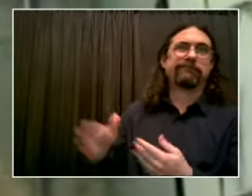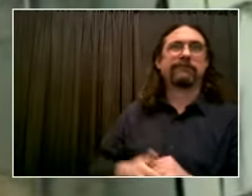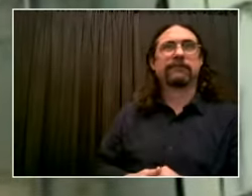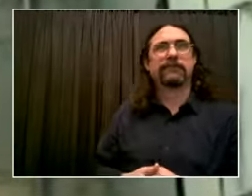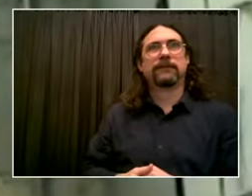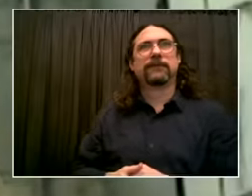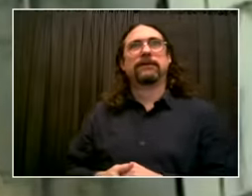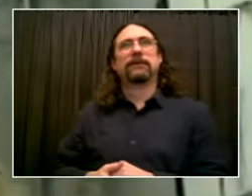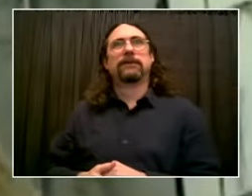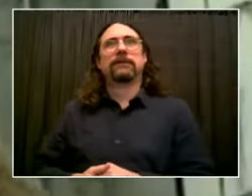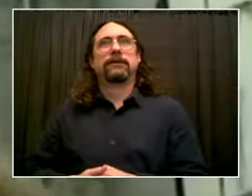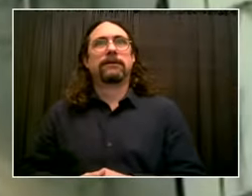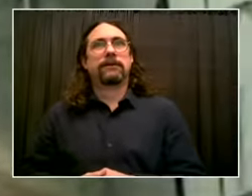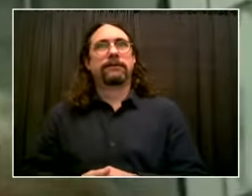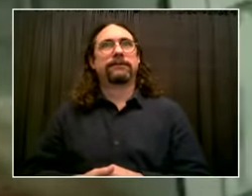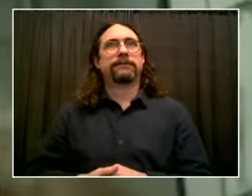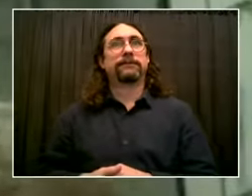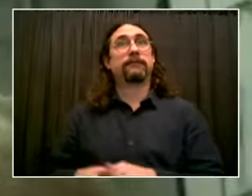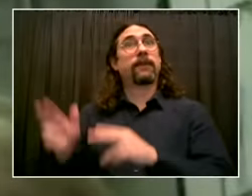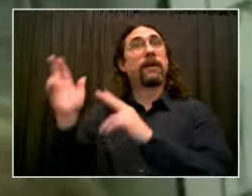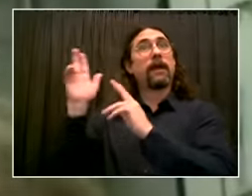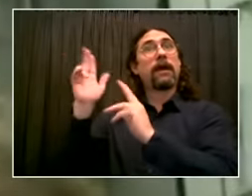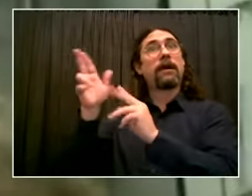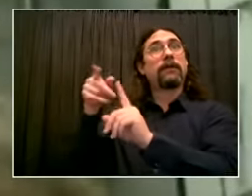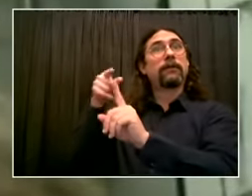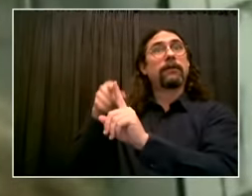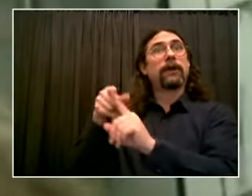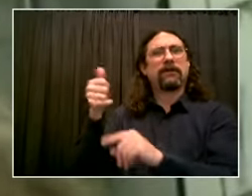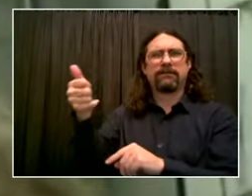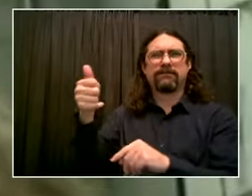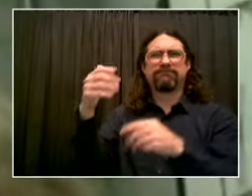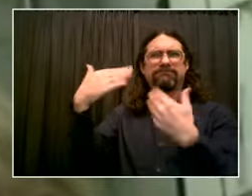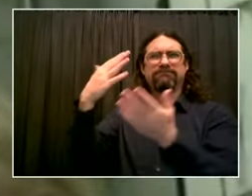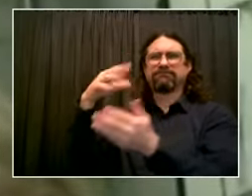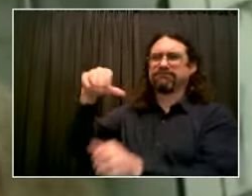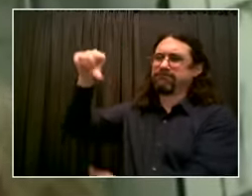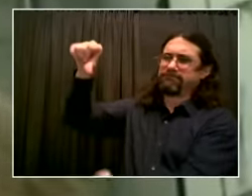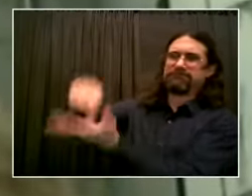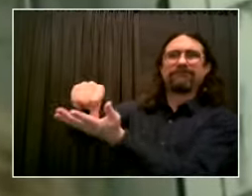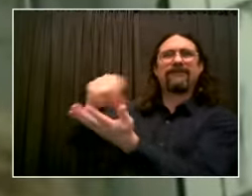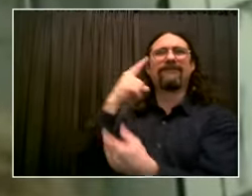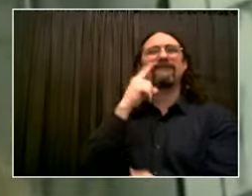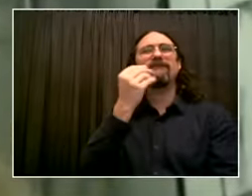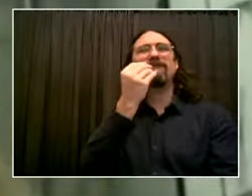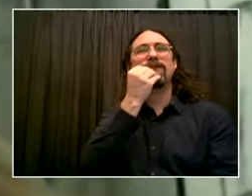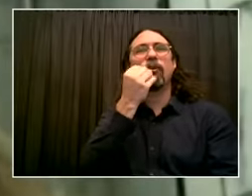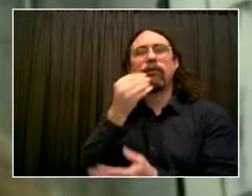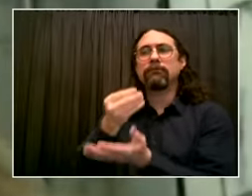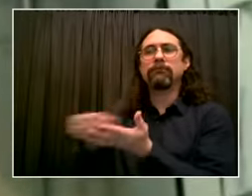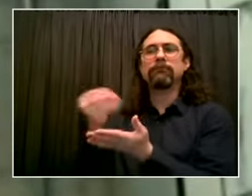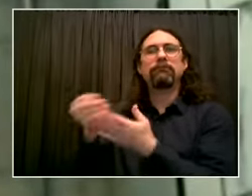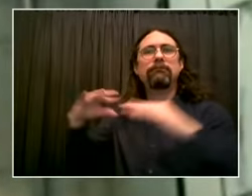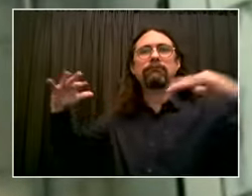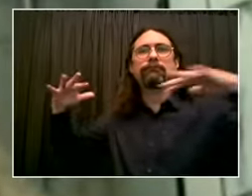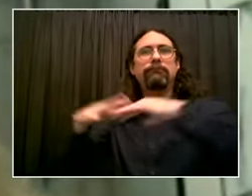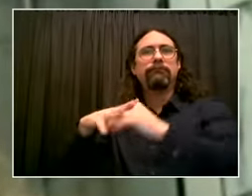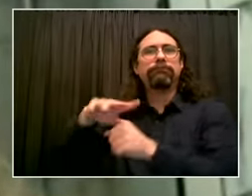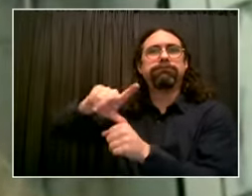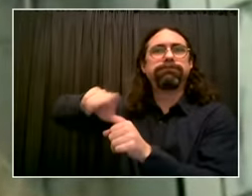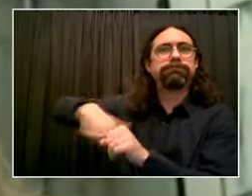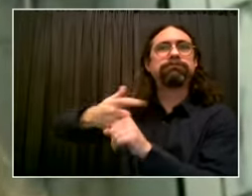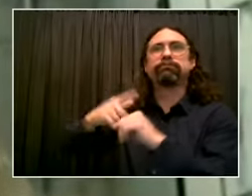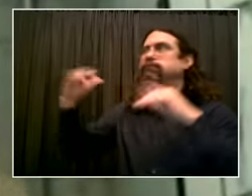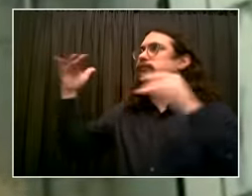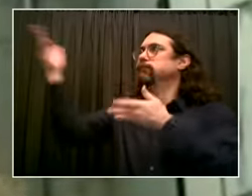surrounding areas. Down East, like a lot of small businesses, has been hit hard by the pandemic, but we never closed.